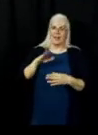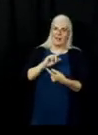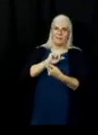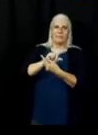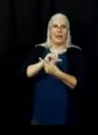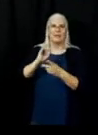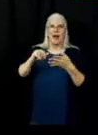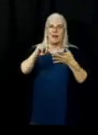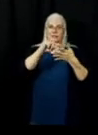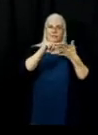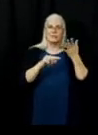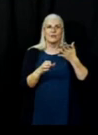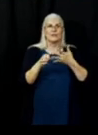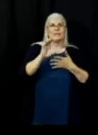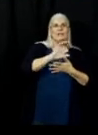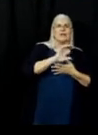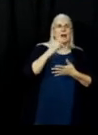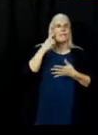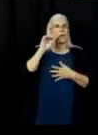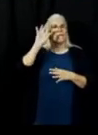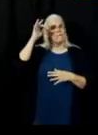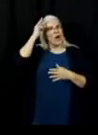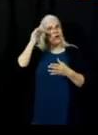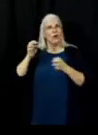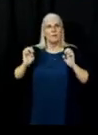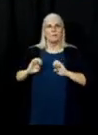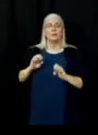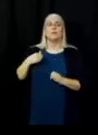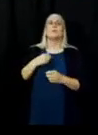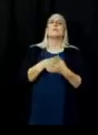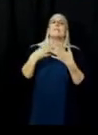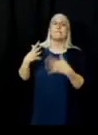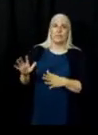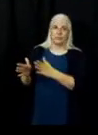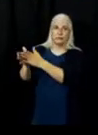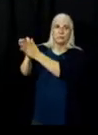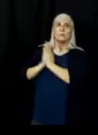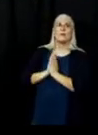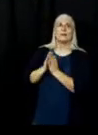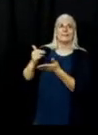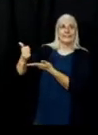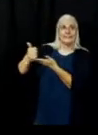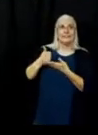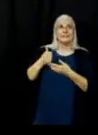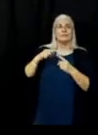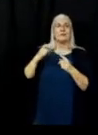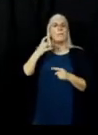we have requested assistance from the California Disaster Assistance Act.